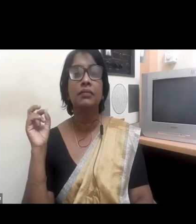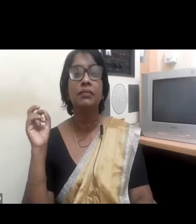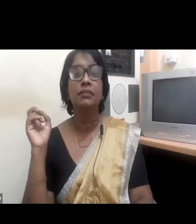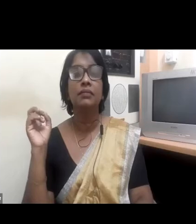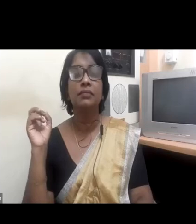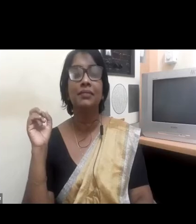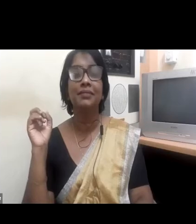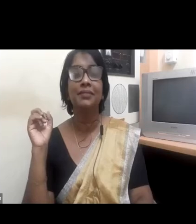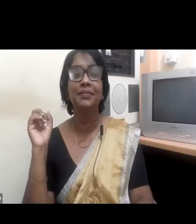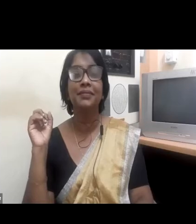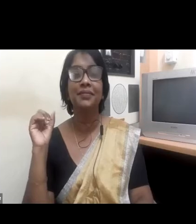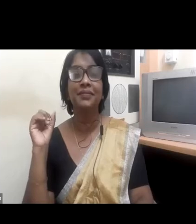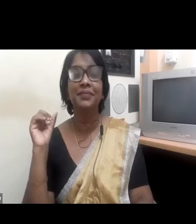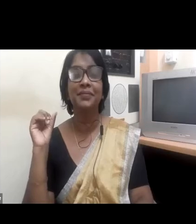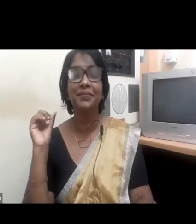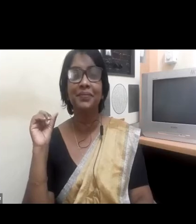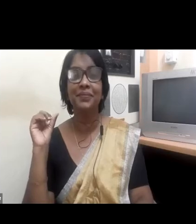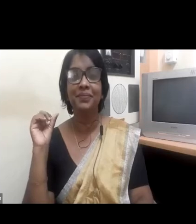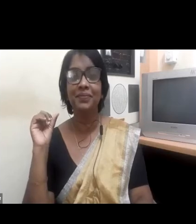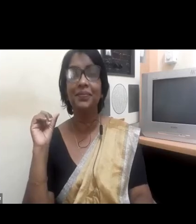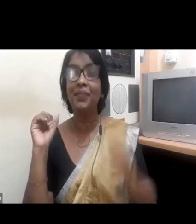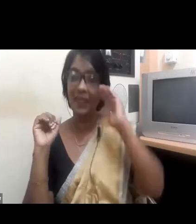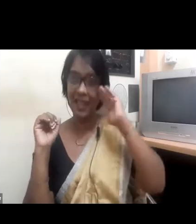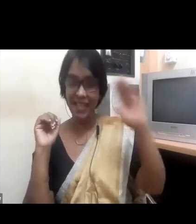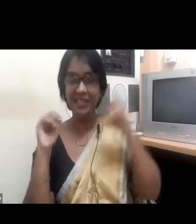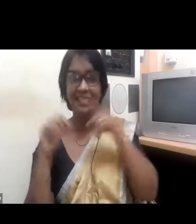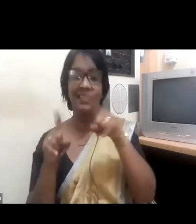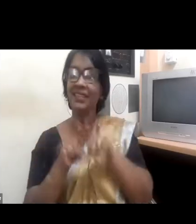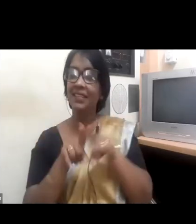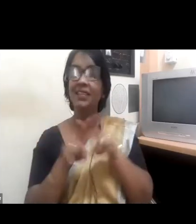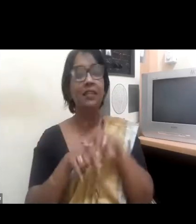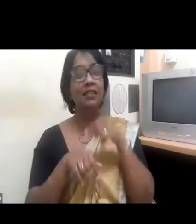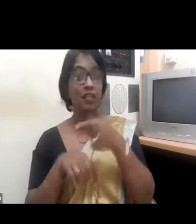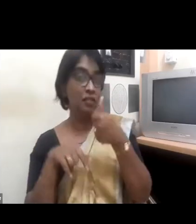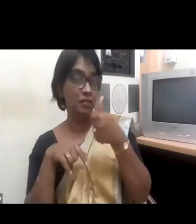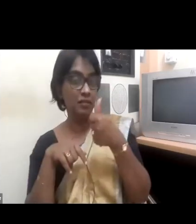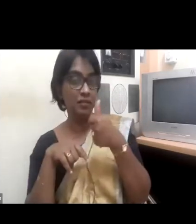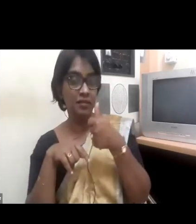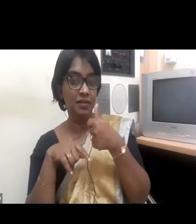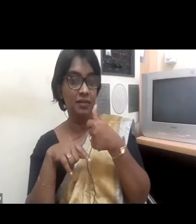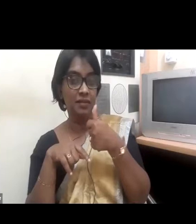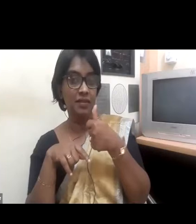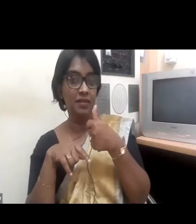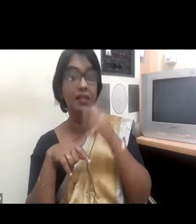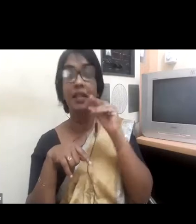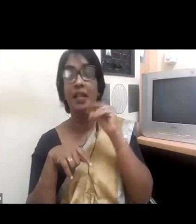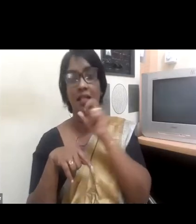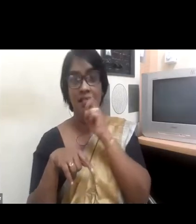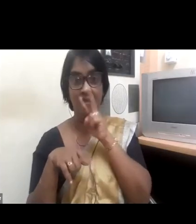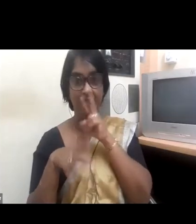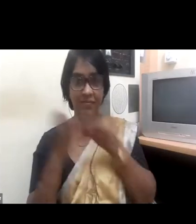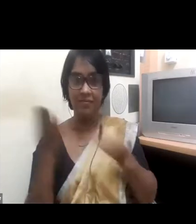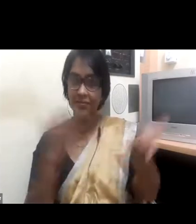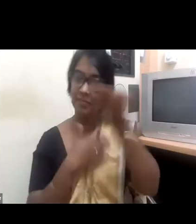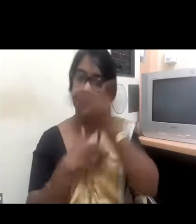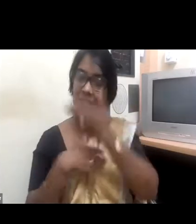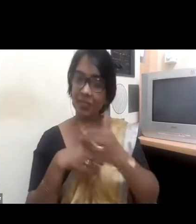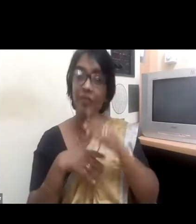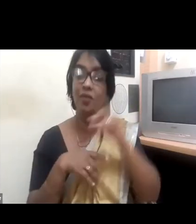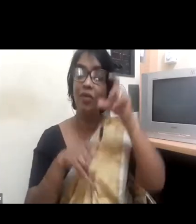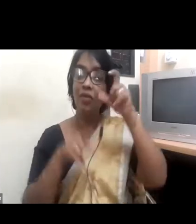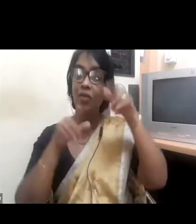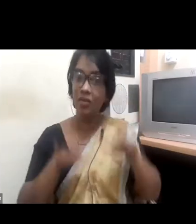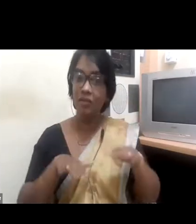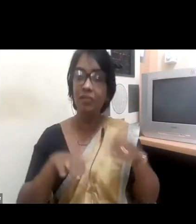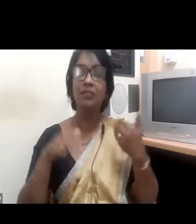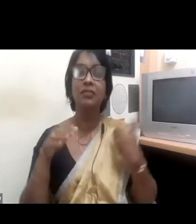Hello, everyone, and a very good afternoon to you from Colombo, Sri Lanka. It is my absolute pleasure to be moderating this